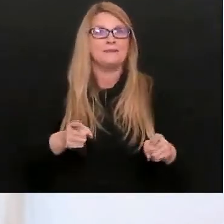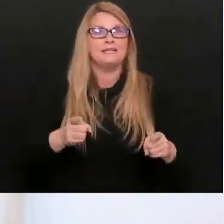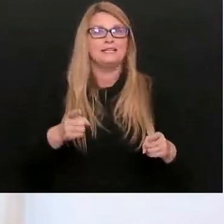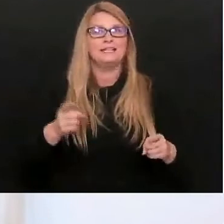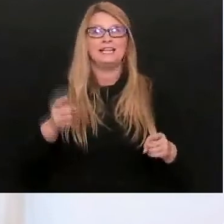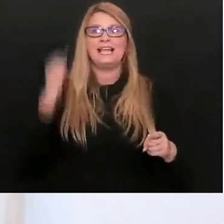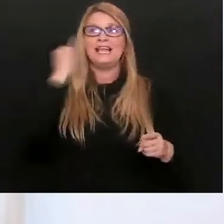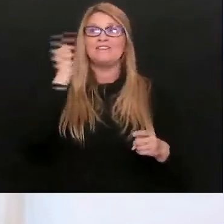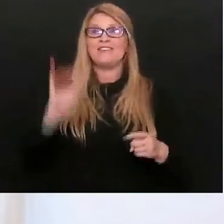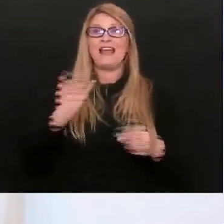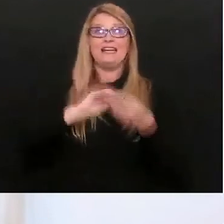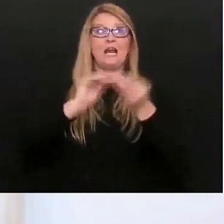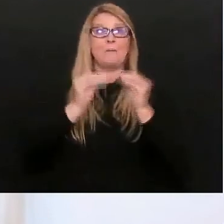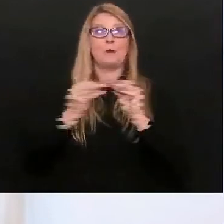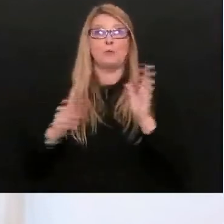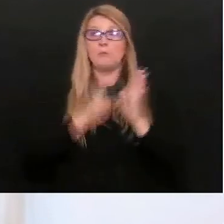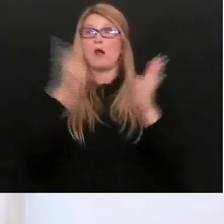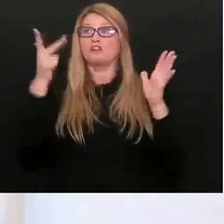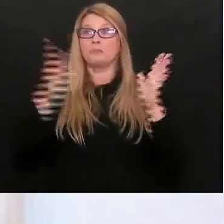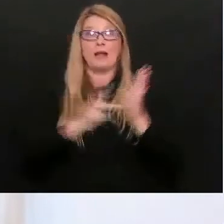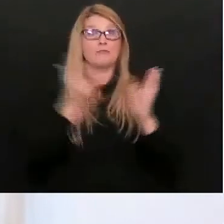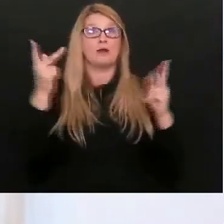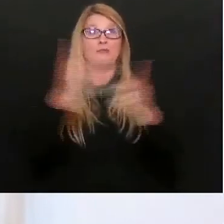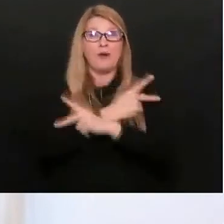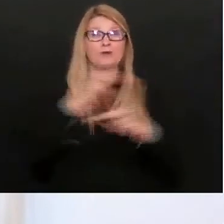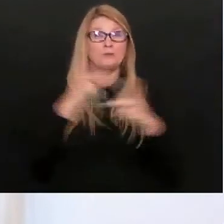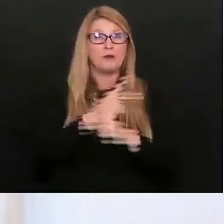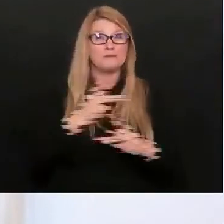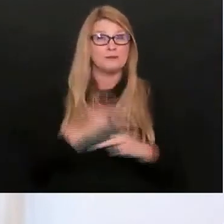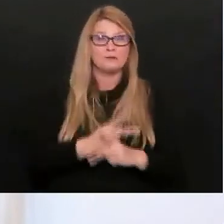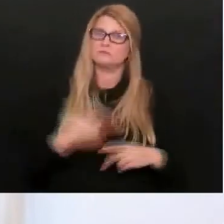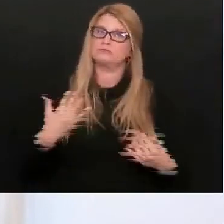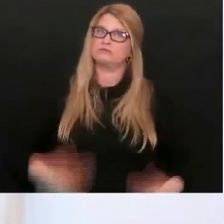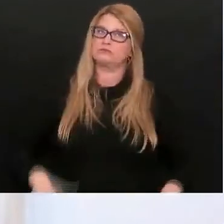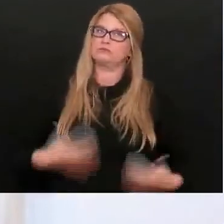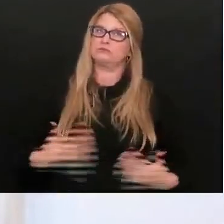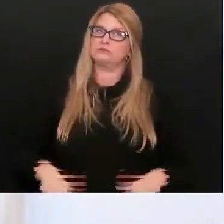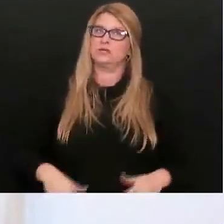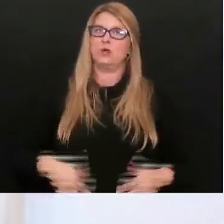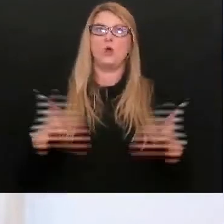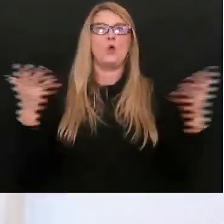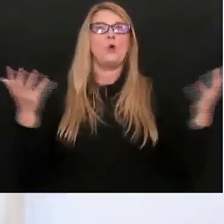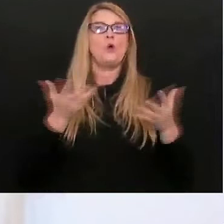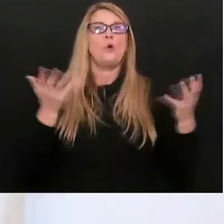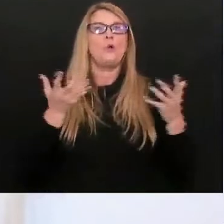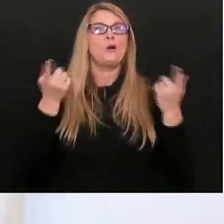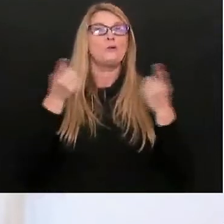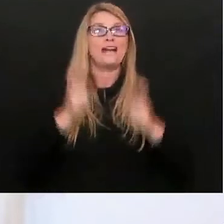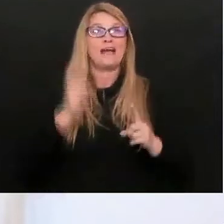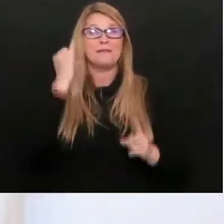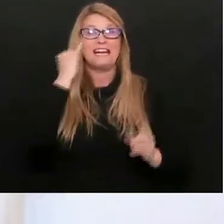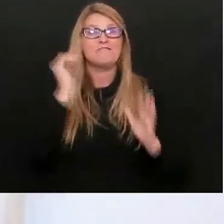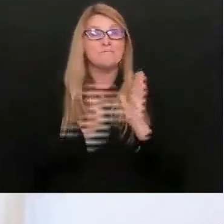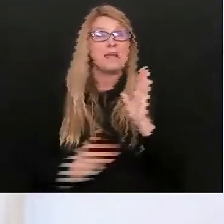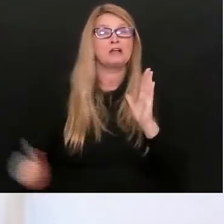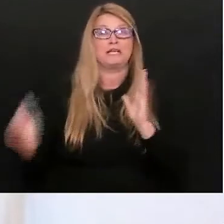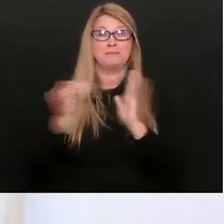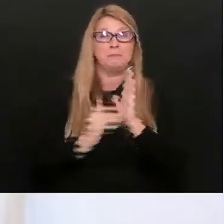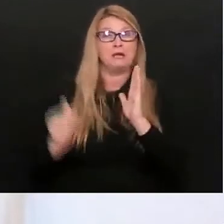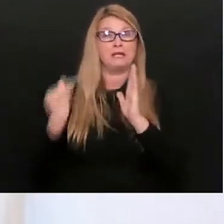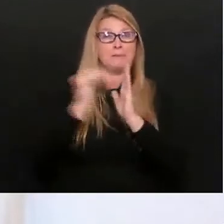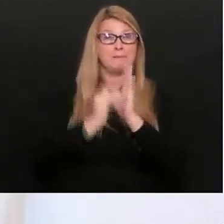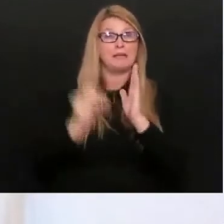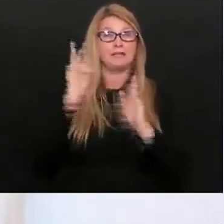multiplied to even more at this point in time? What if we were on a rate of losing millions and millions of West